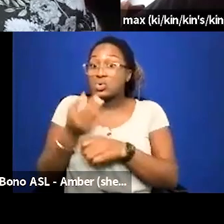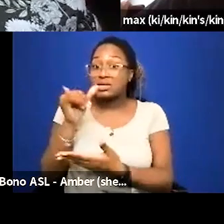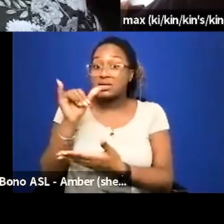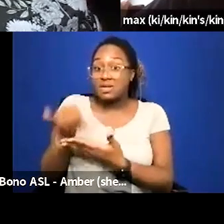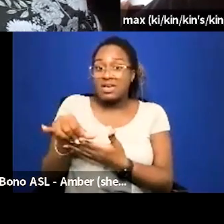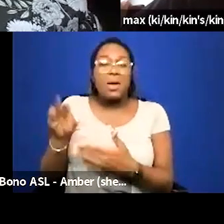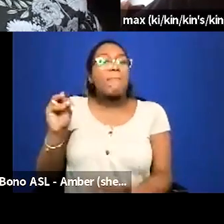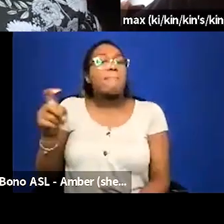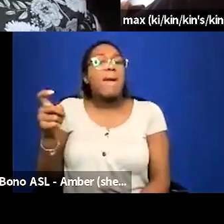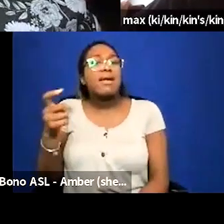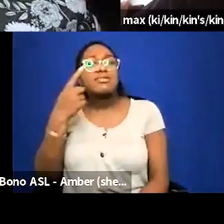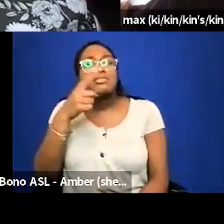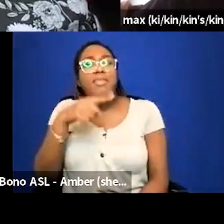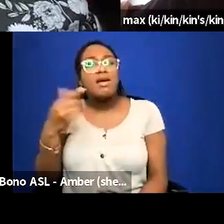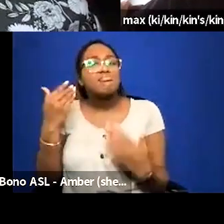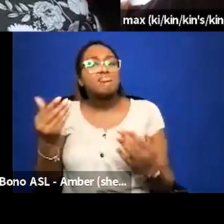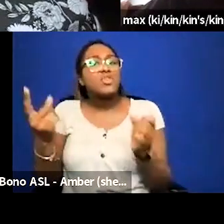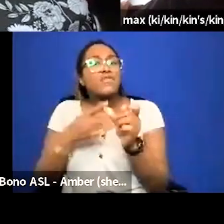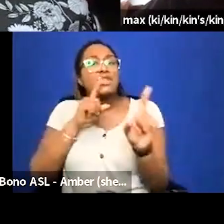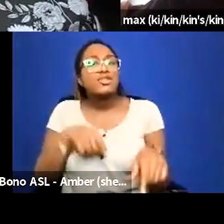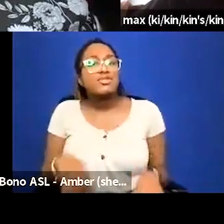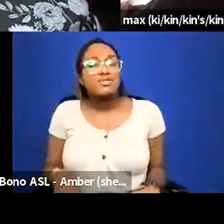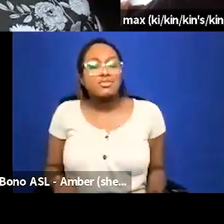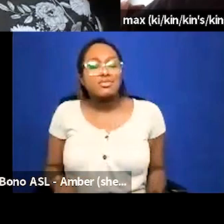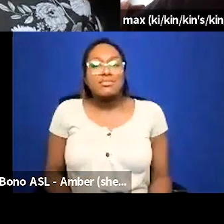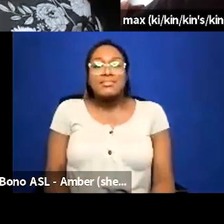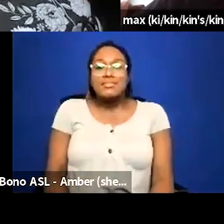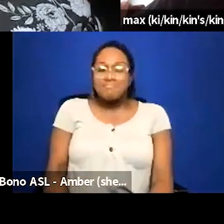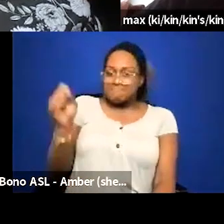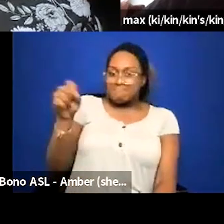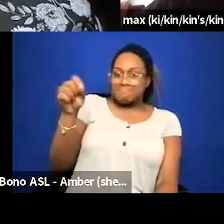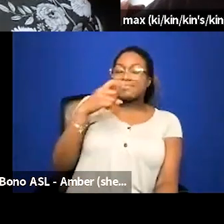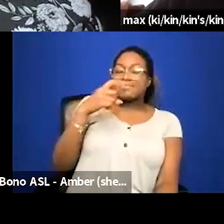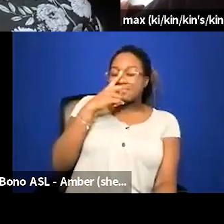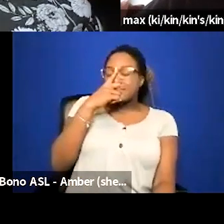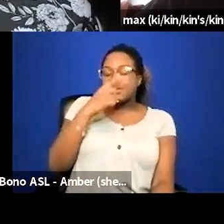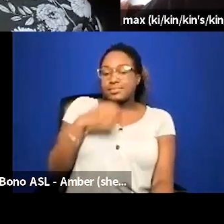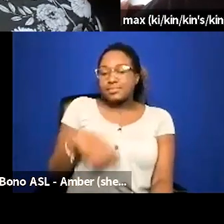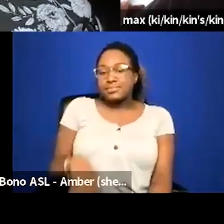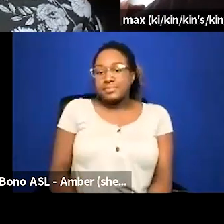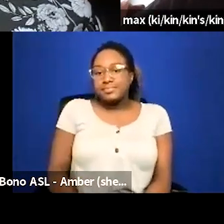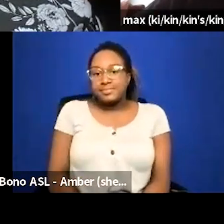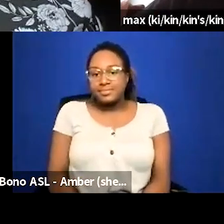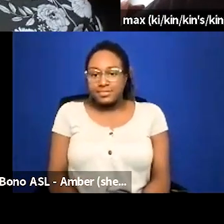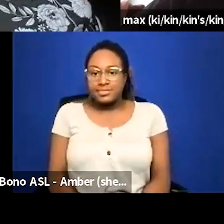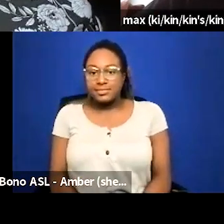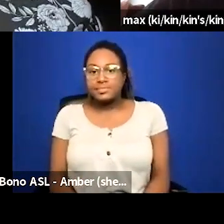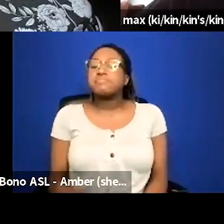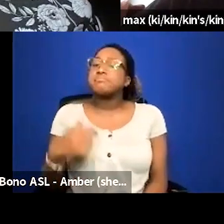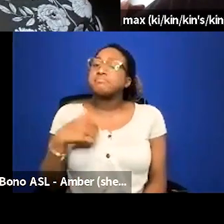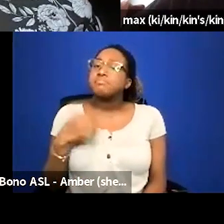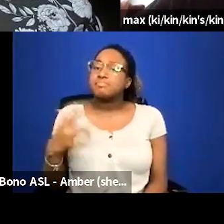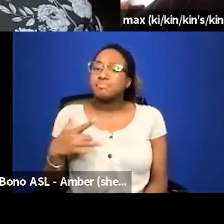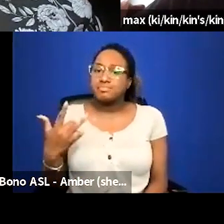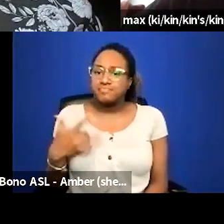heard from you in a minute will you jump in with the first answer to that one yeah um i feel like it's